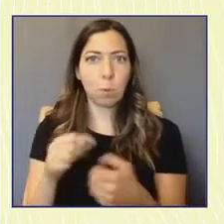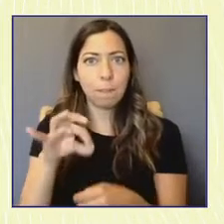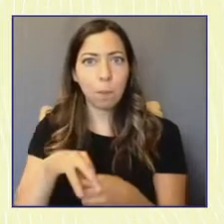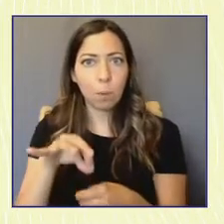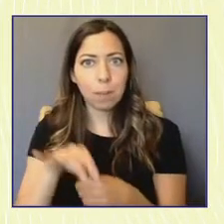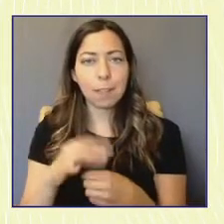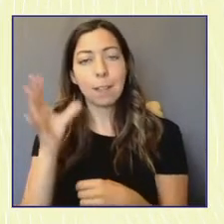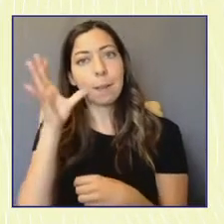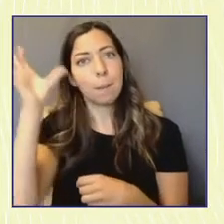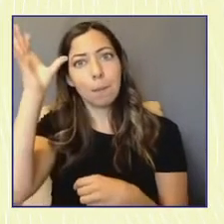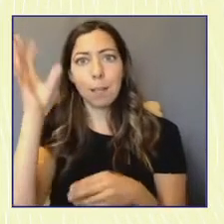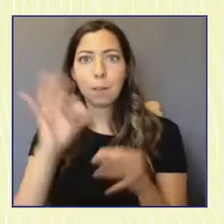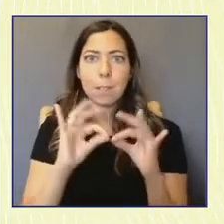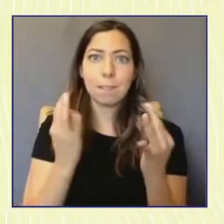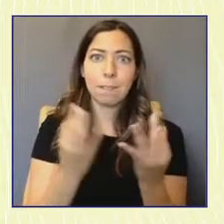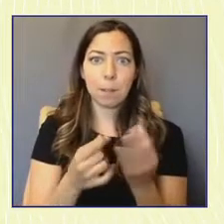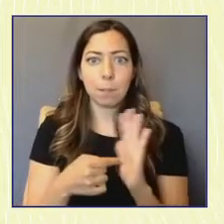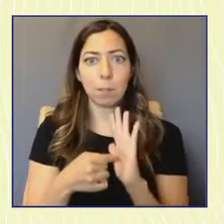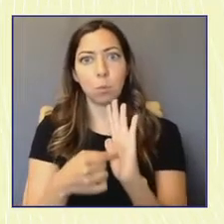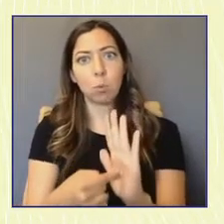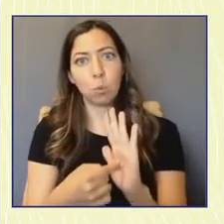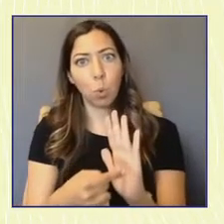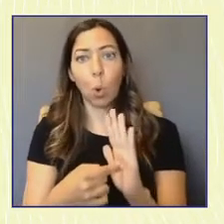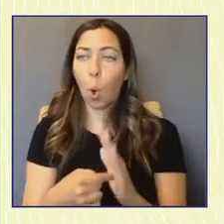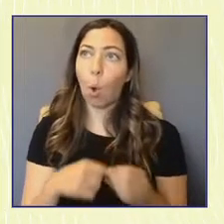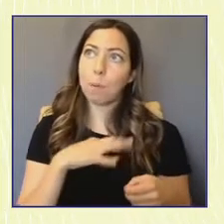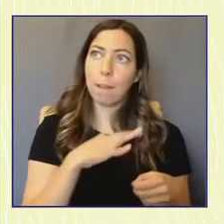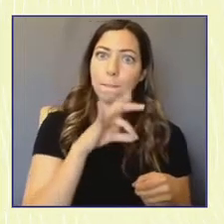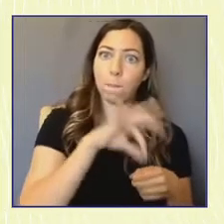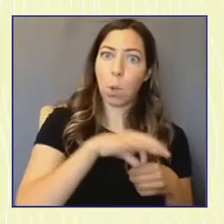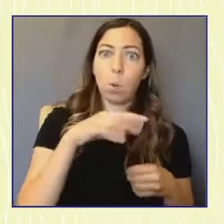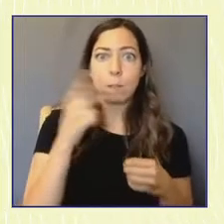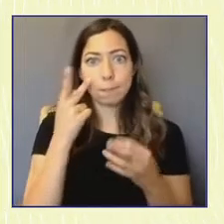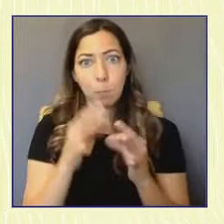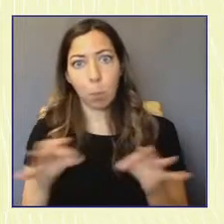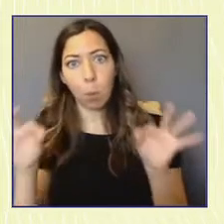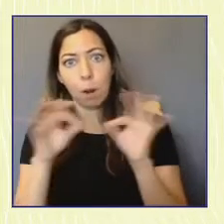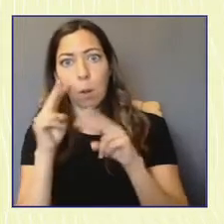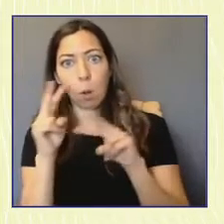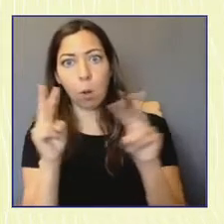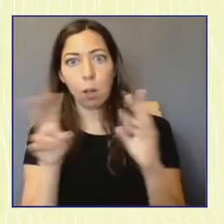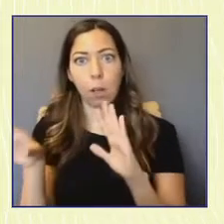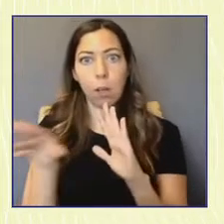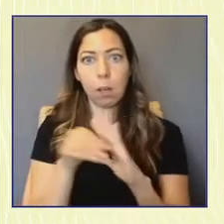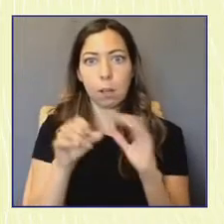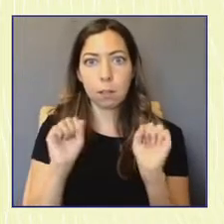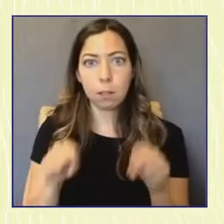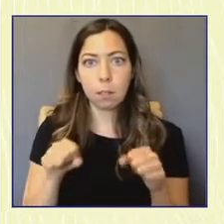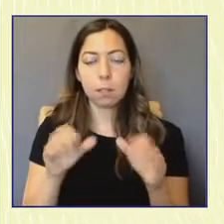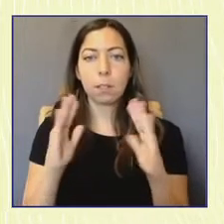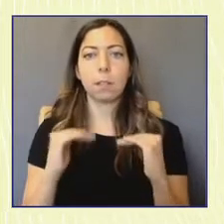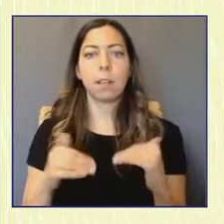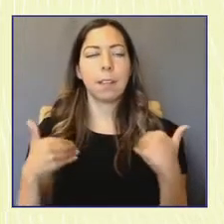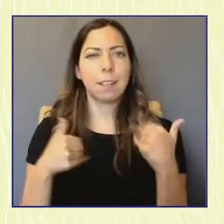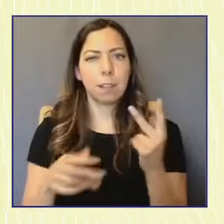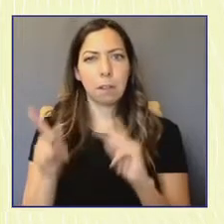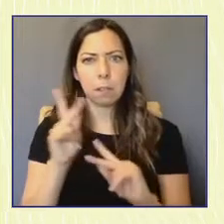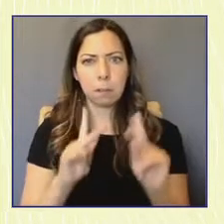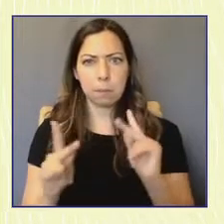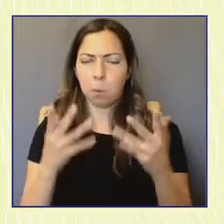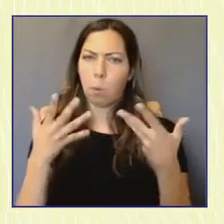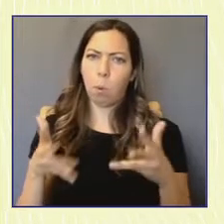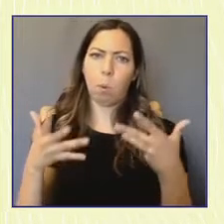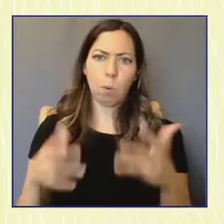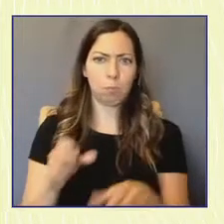families that can model the importance of voting and civic engagement at home. And, of course, young people themselves who are already doing a ton of work